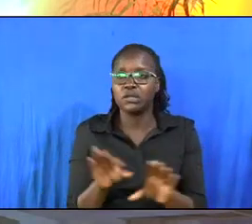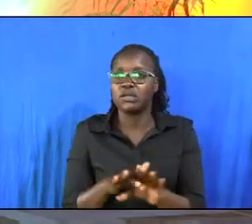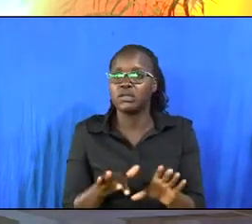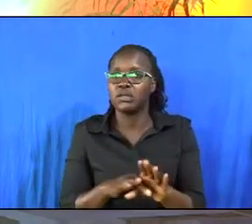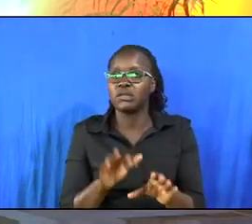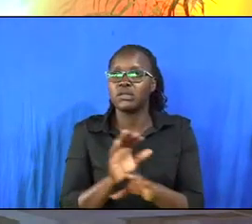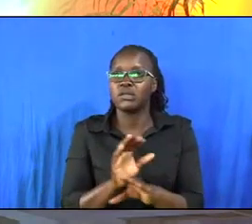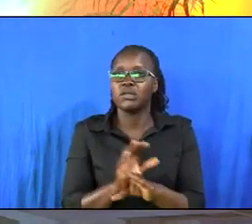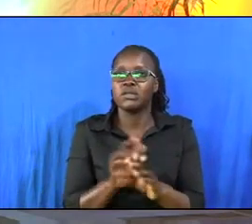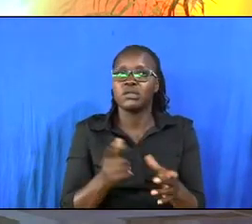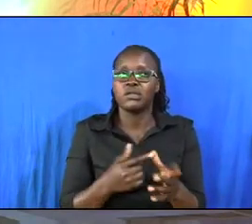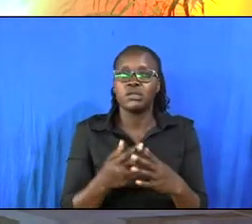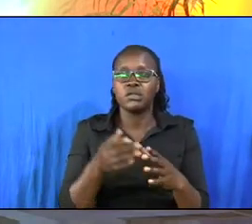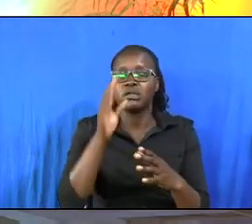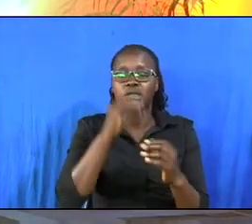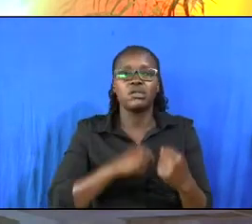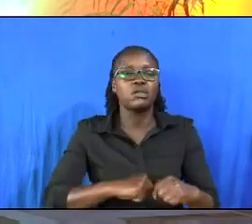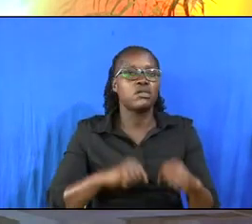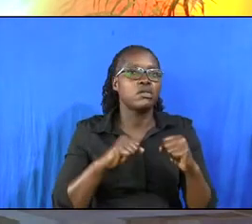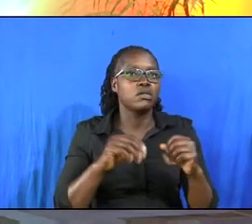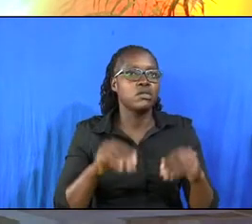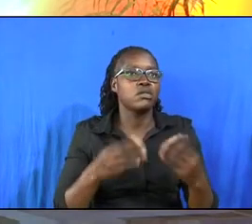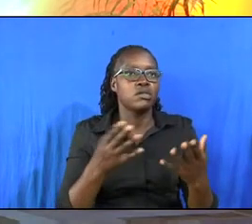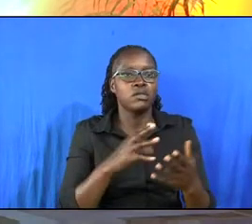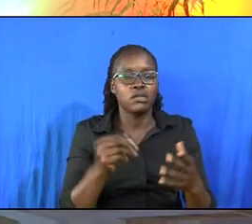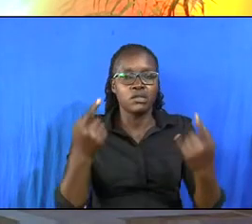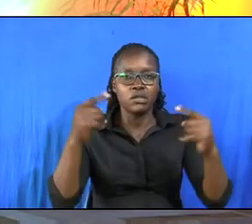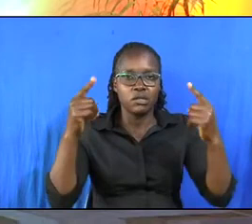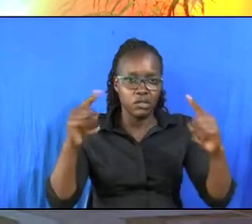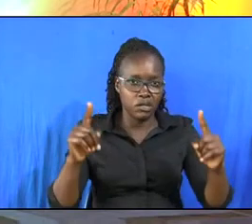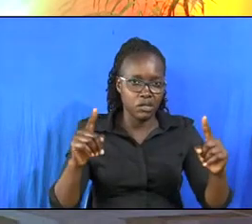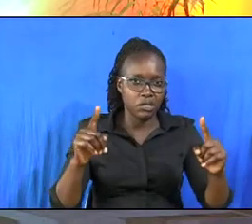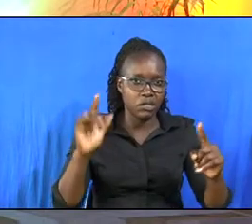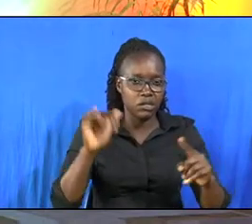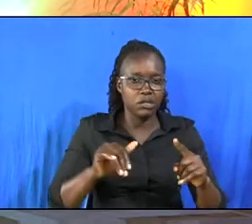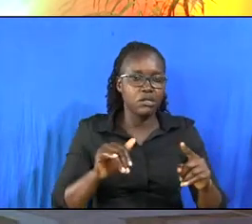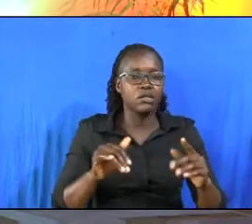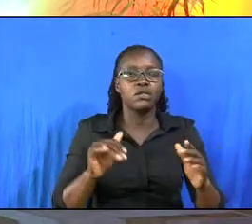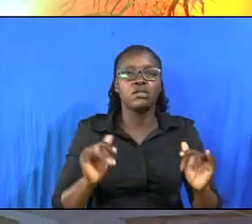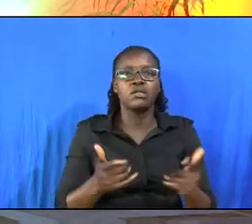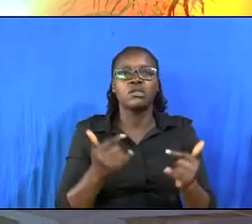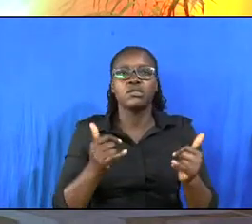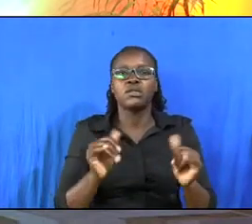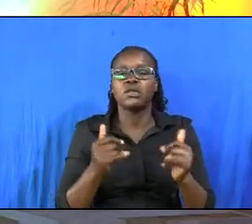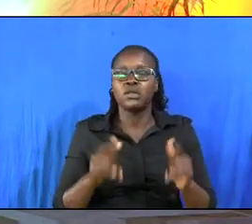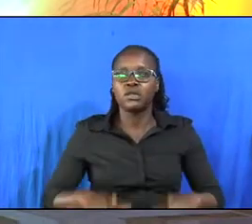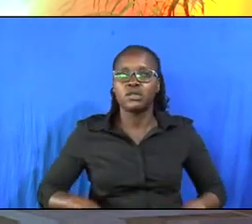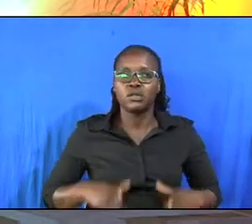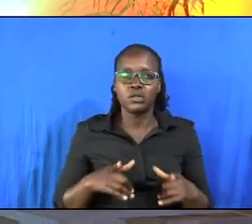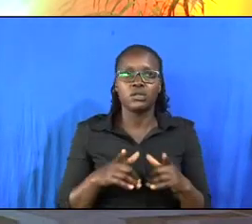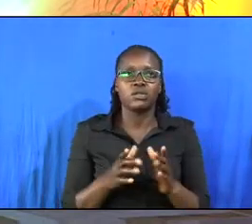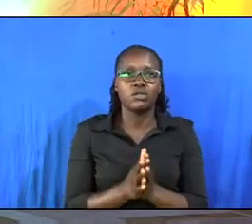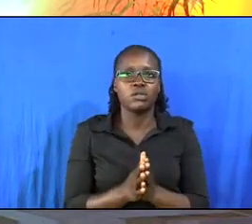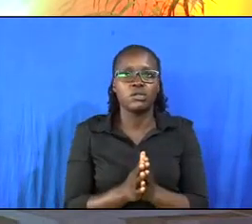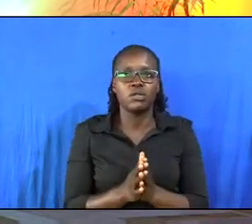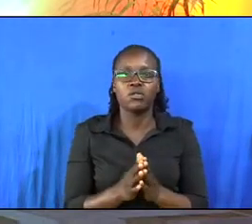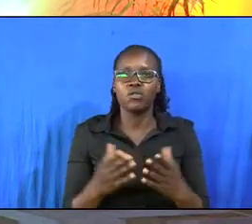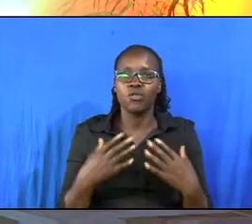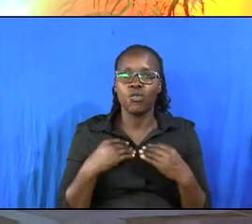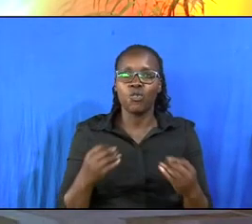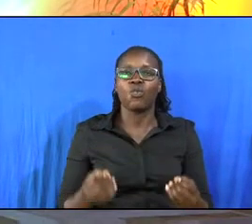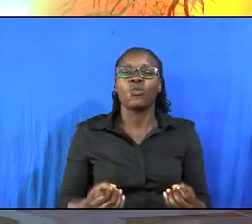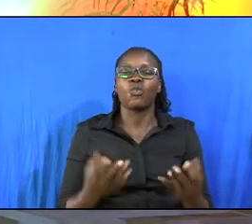then God will be able to give them a success that they need in life. Life of sacrifice